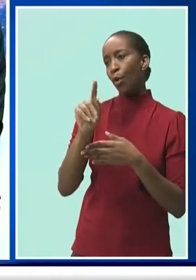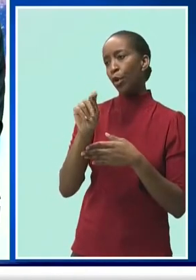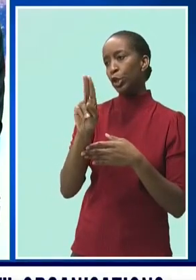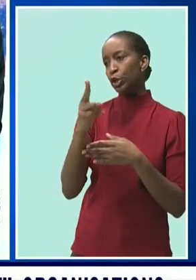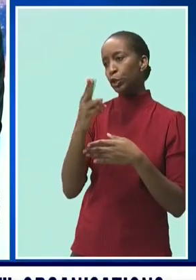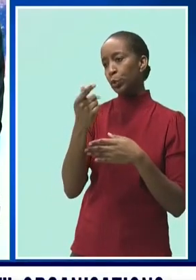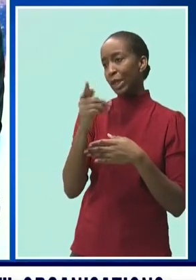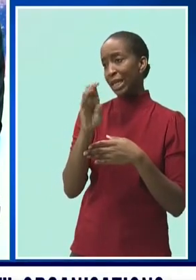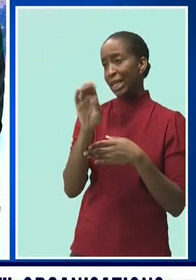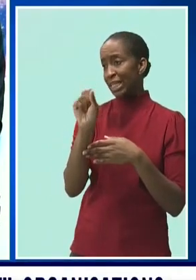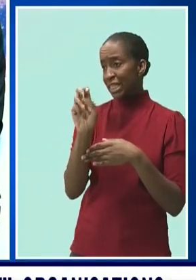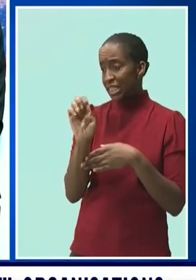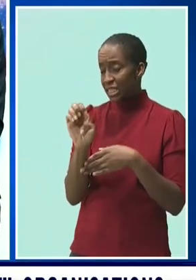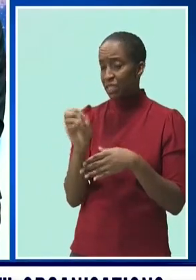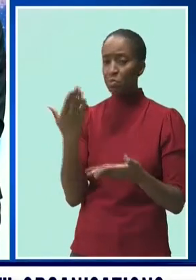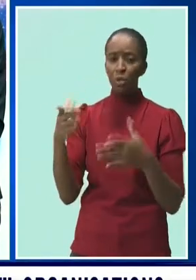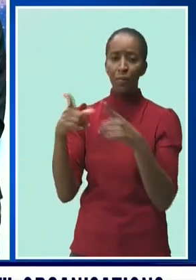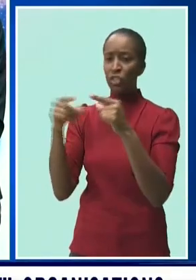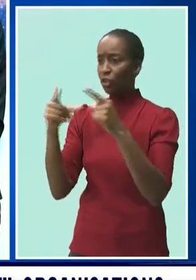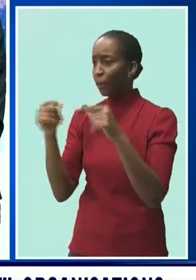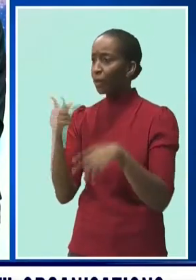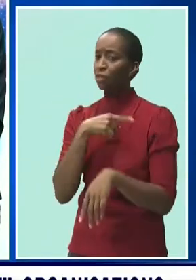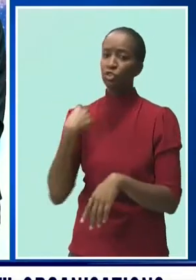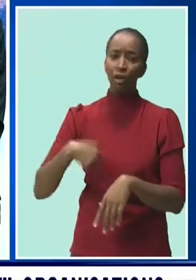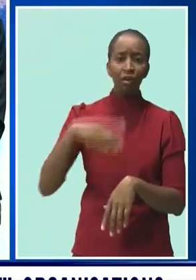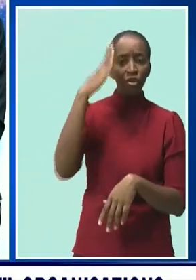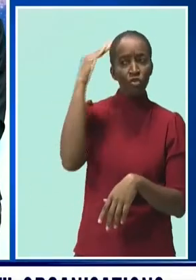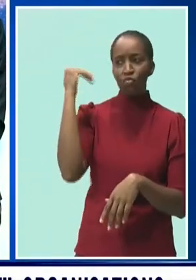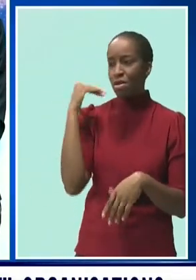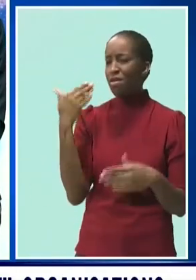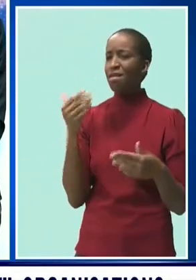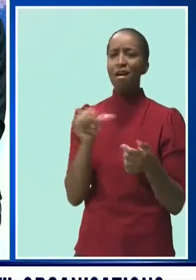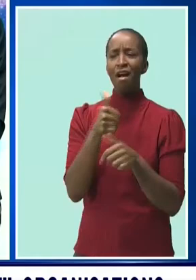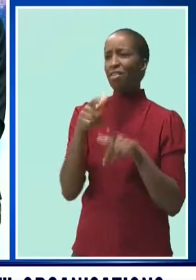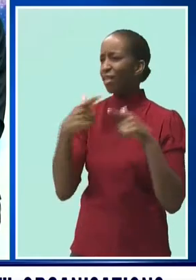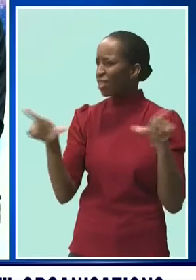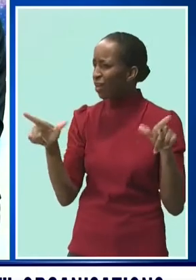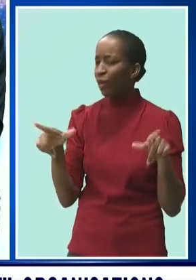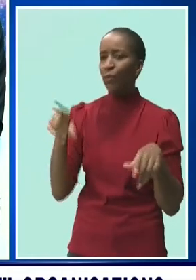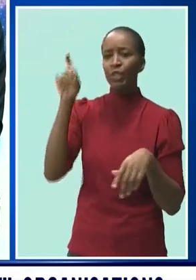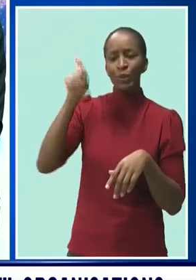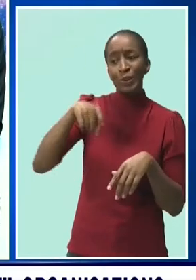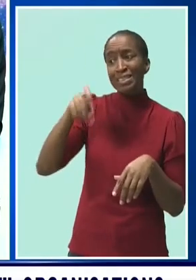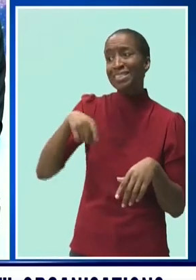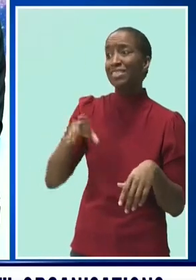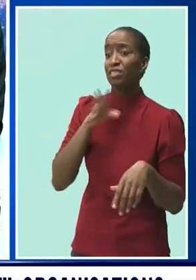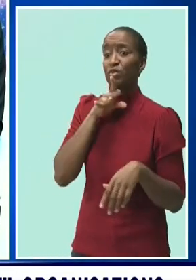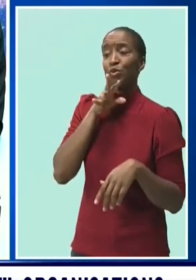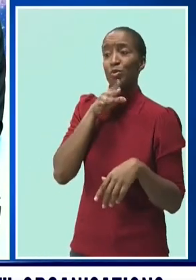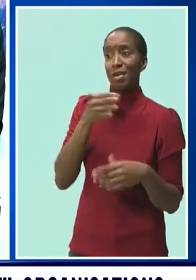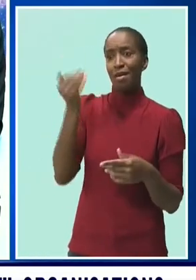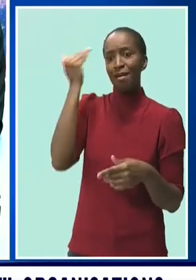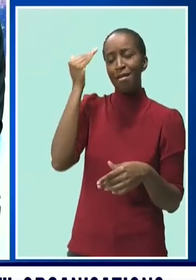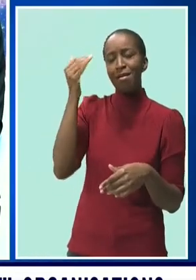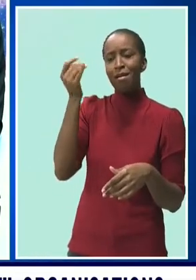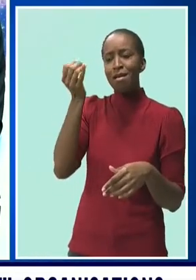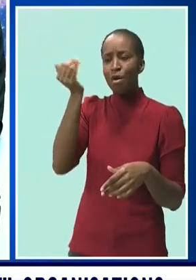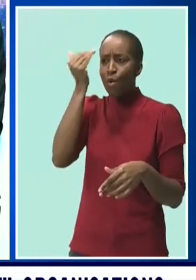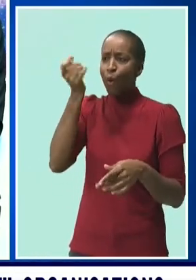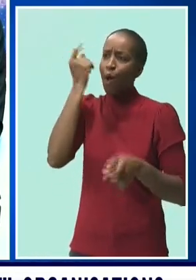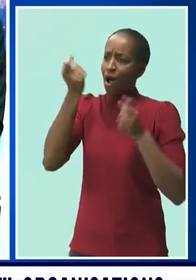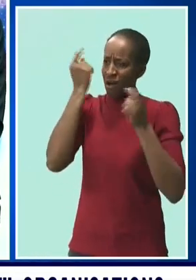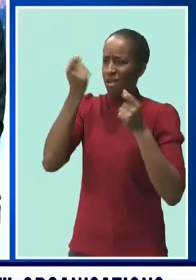for Japanese or Chinese or Korean or something else. But you are going to have to come with some basic